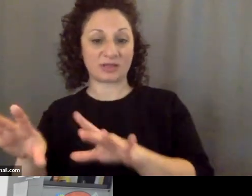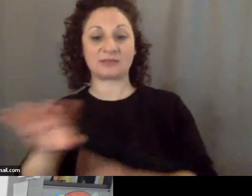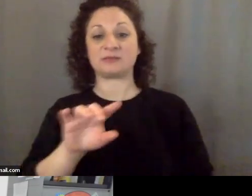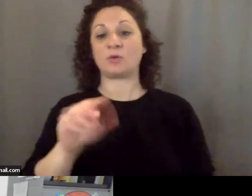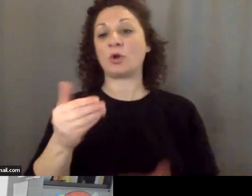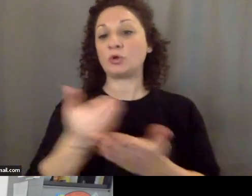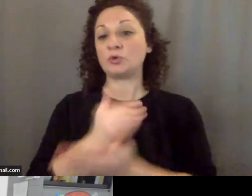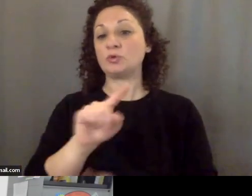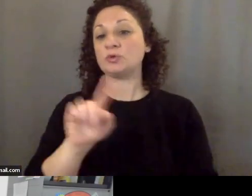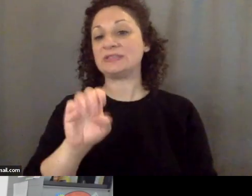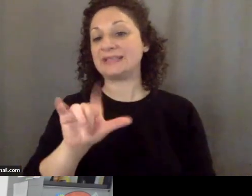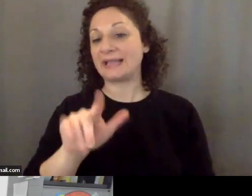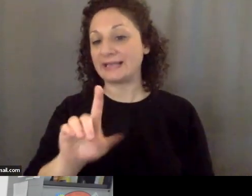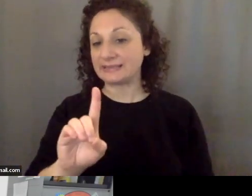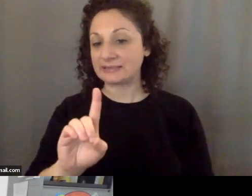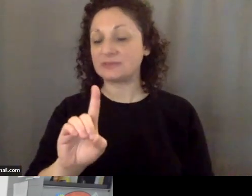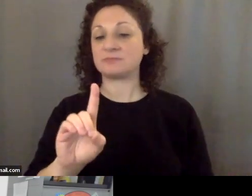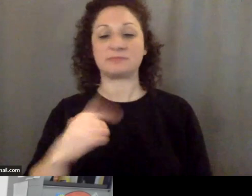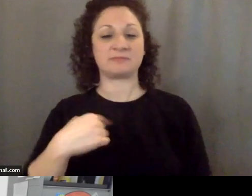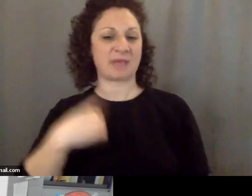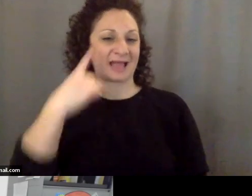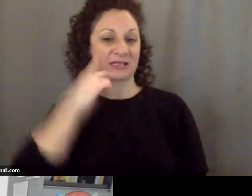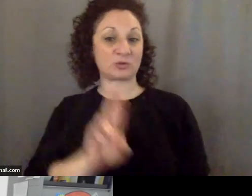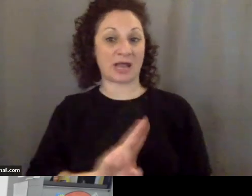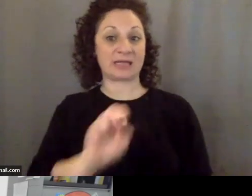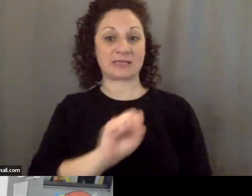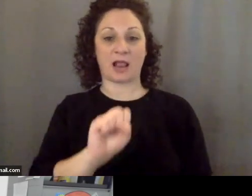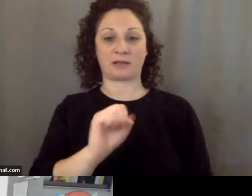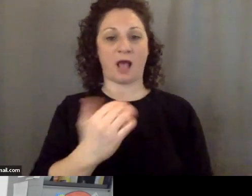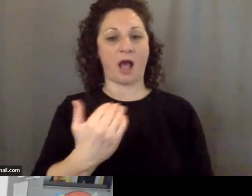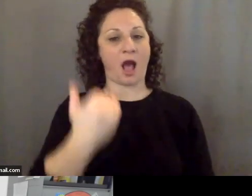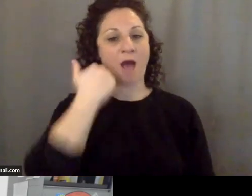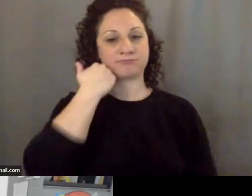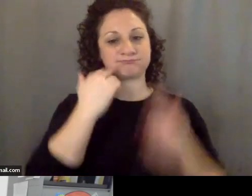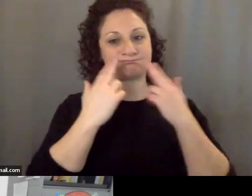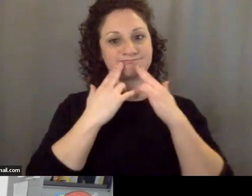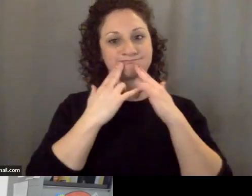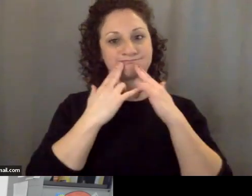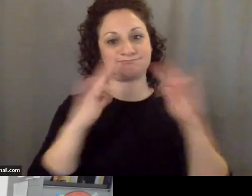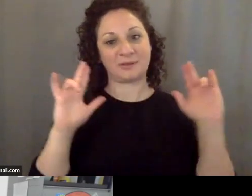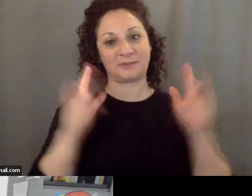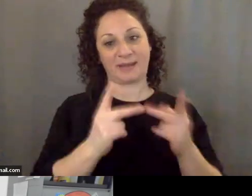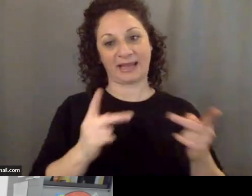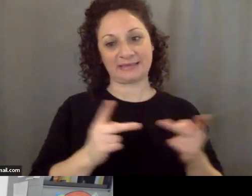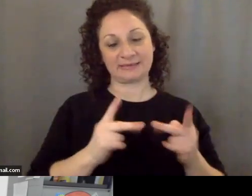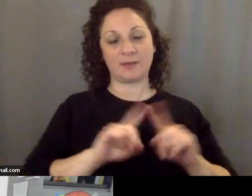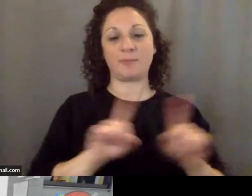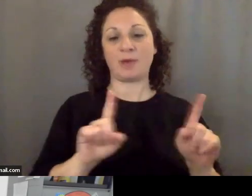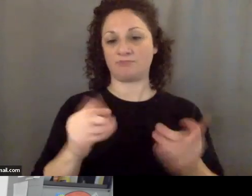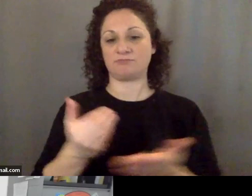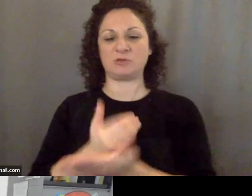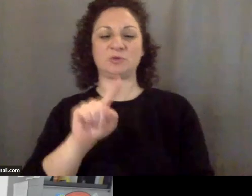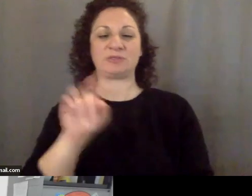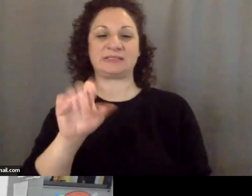I think the United States is a very gullible naive place but New Zealand goes as one